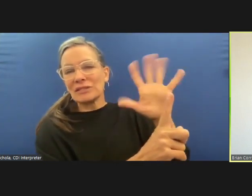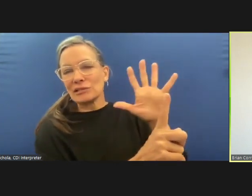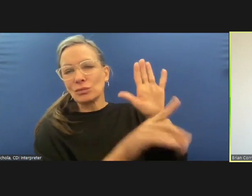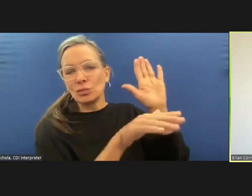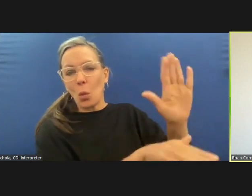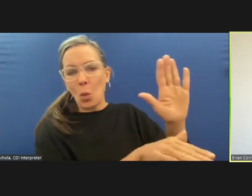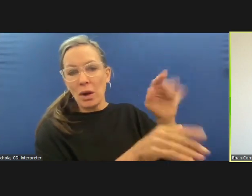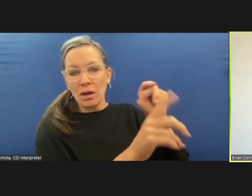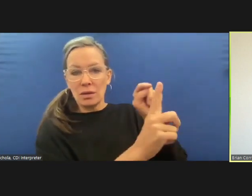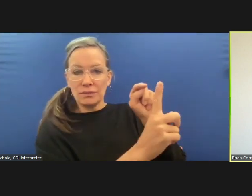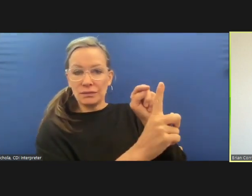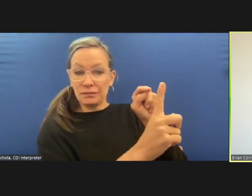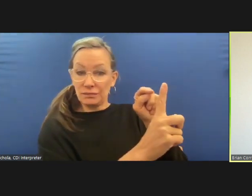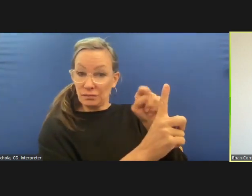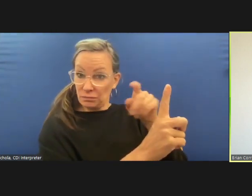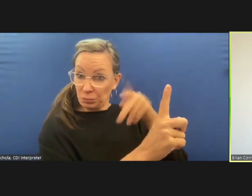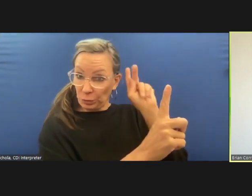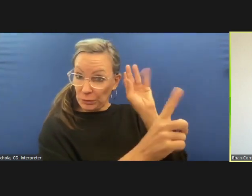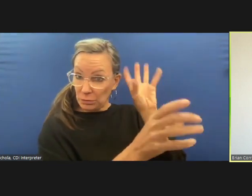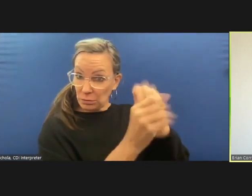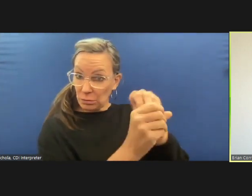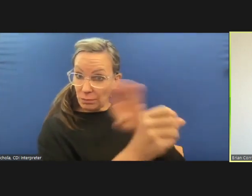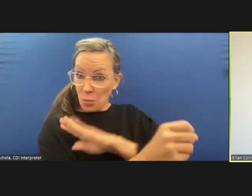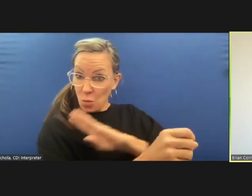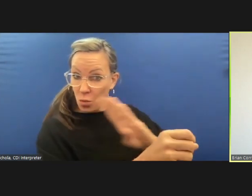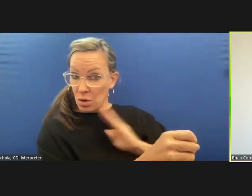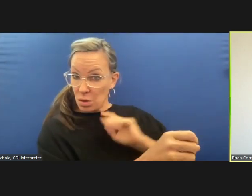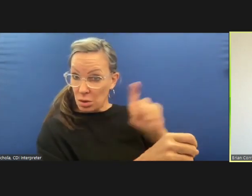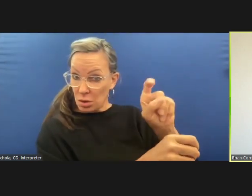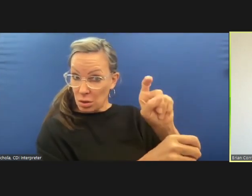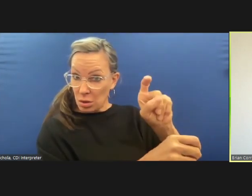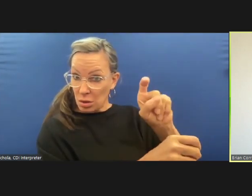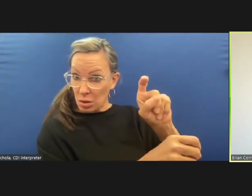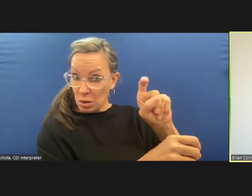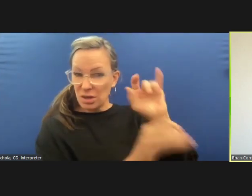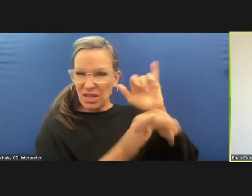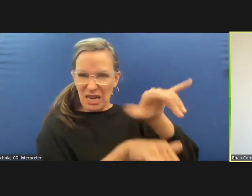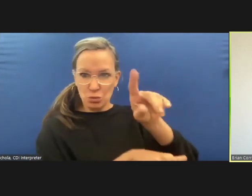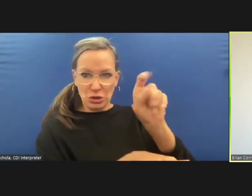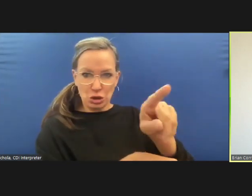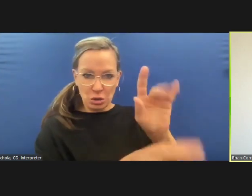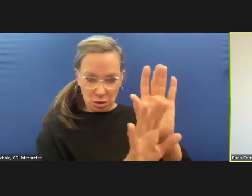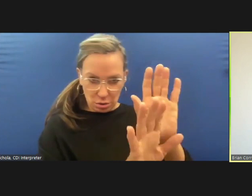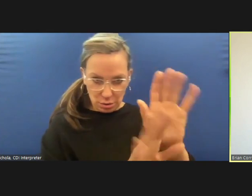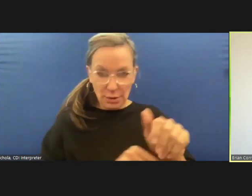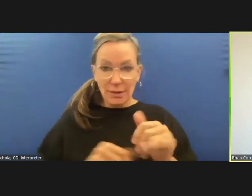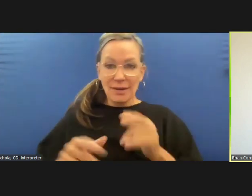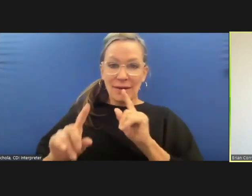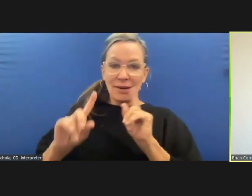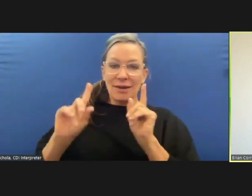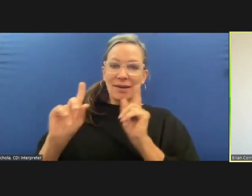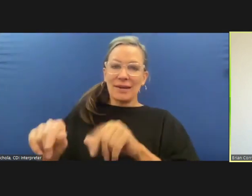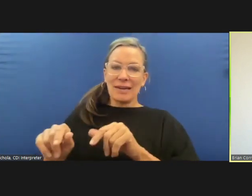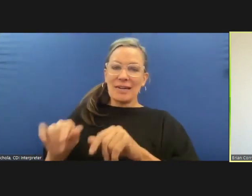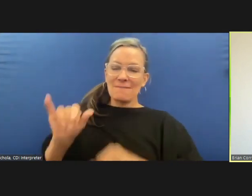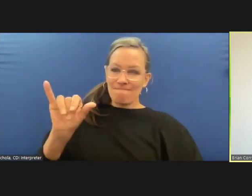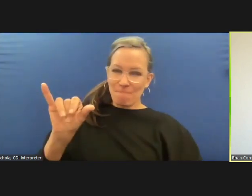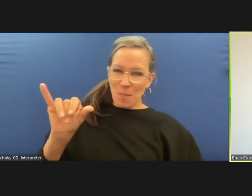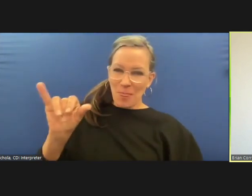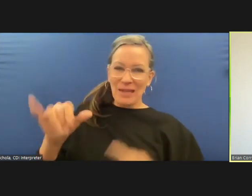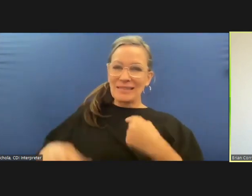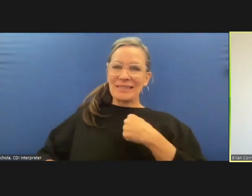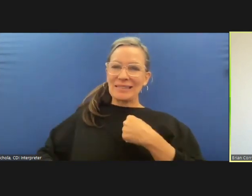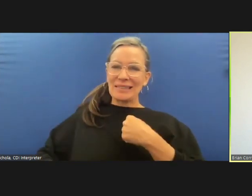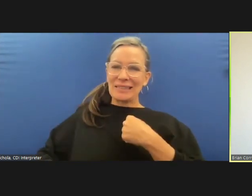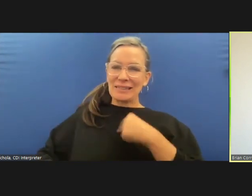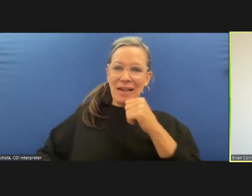i don't this is where i have the disadvantage of not being in california um i i don't know it varies in